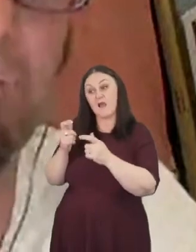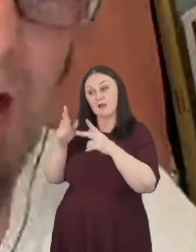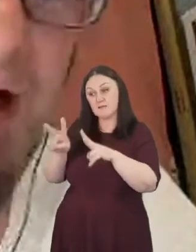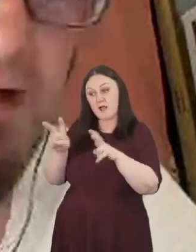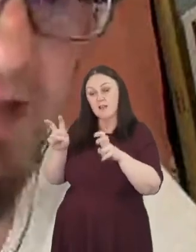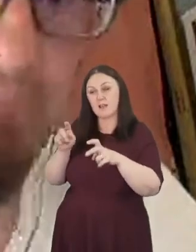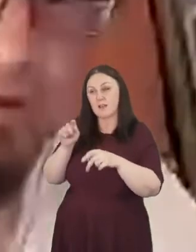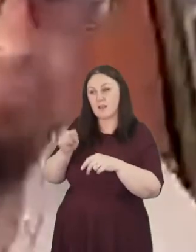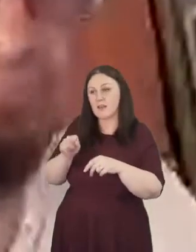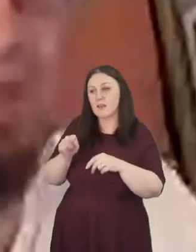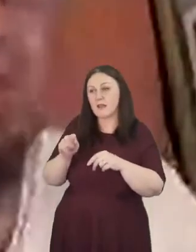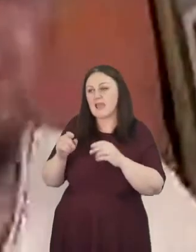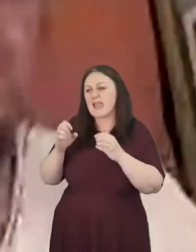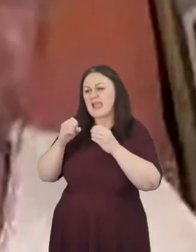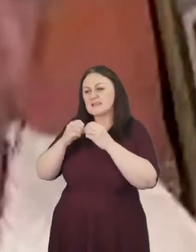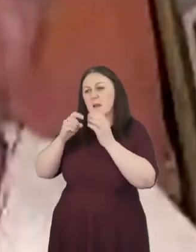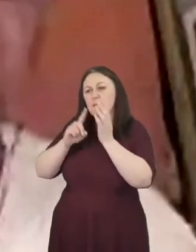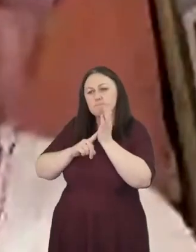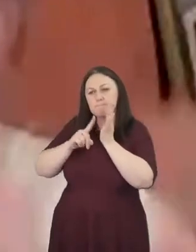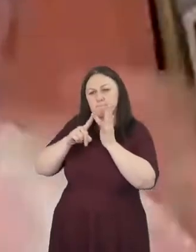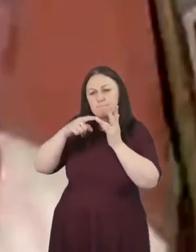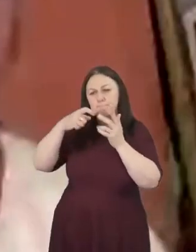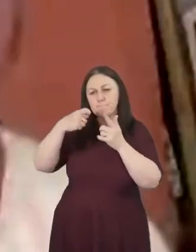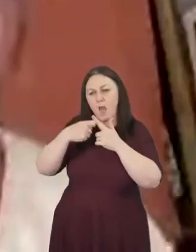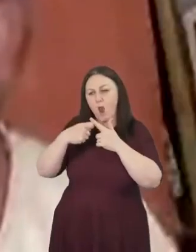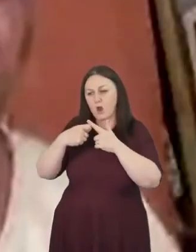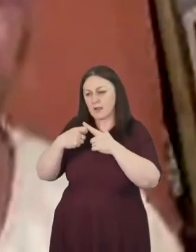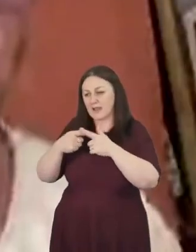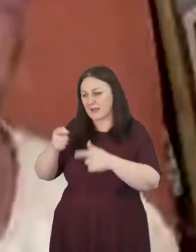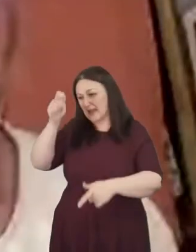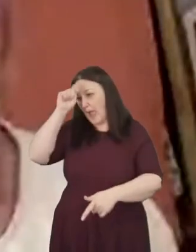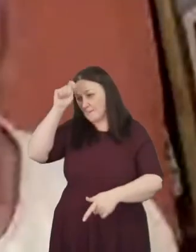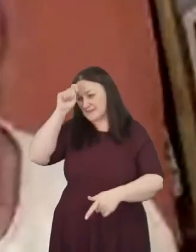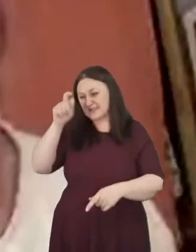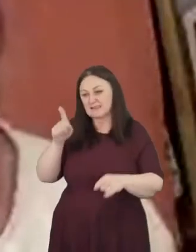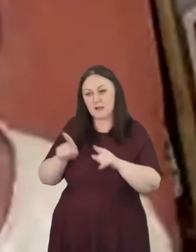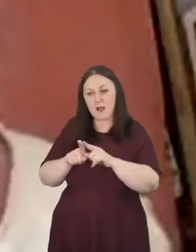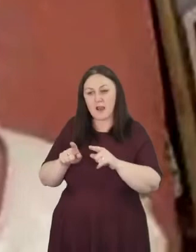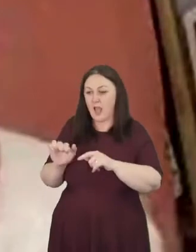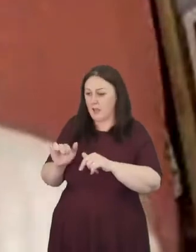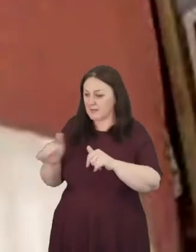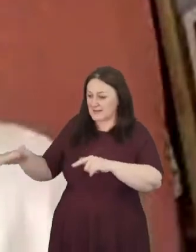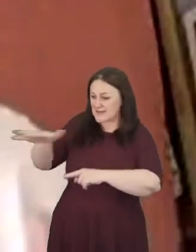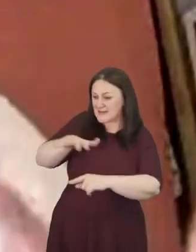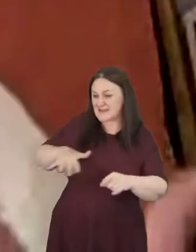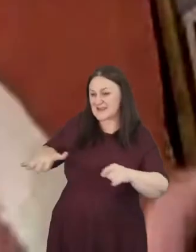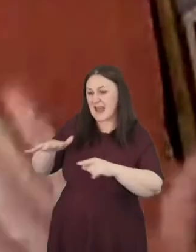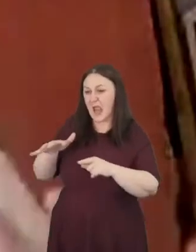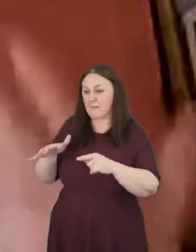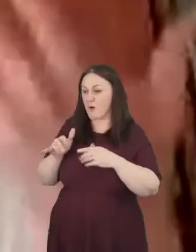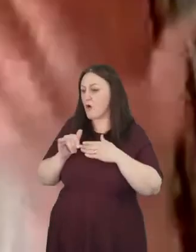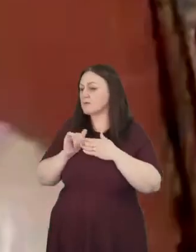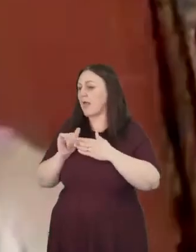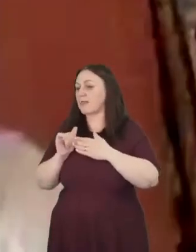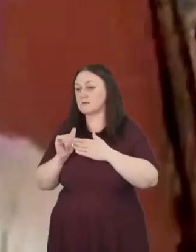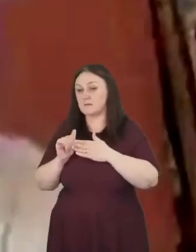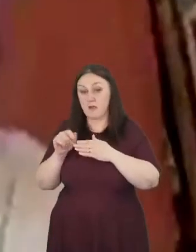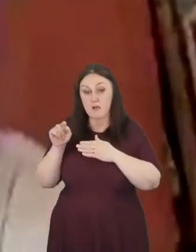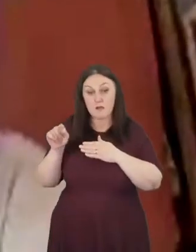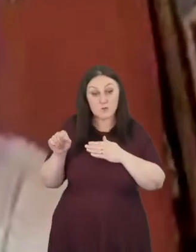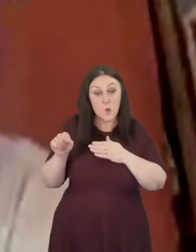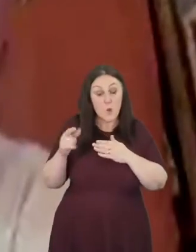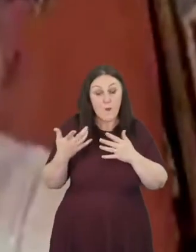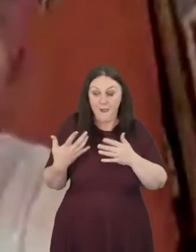he's a block captain which means he's kind of a neighborhood elder and he um has some recognized